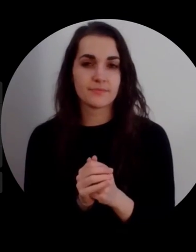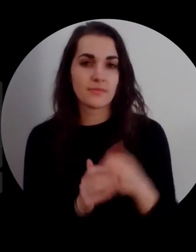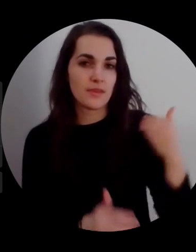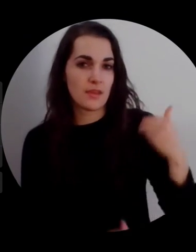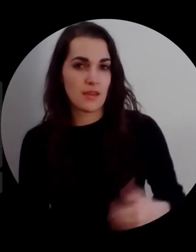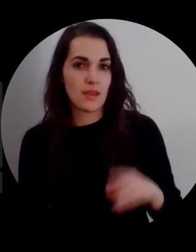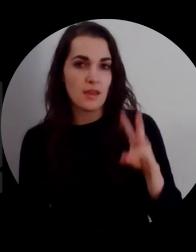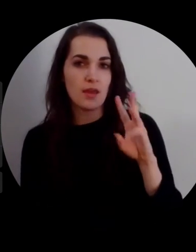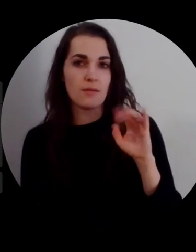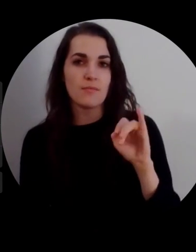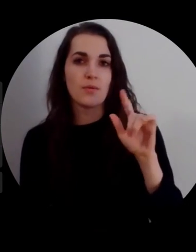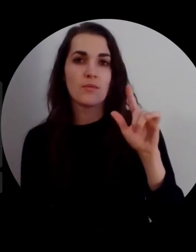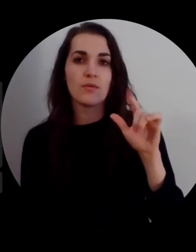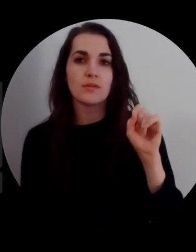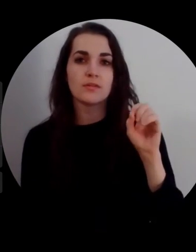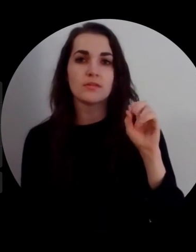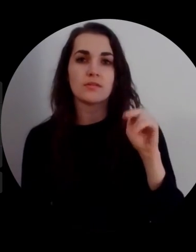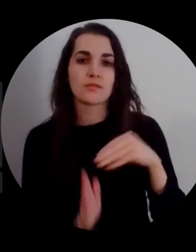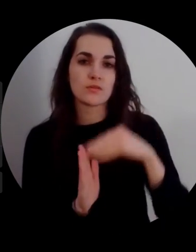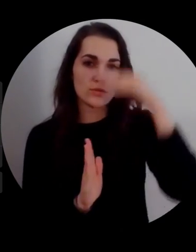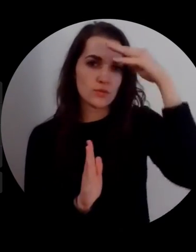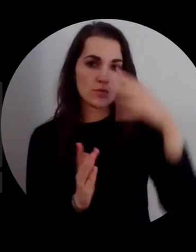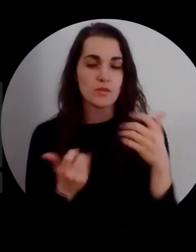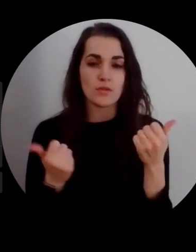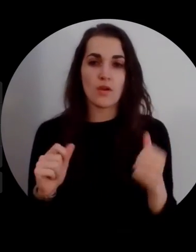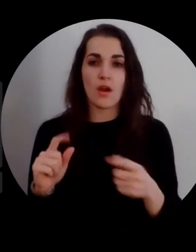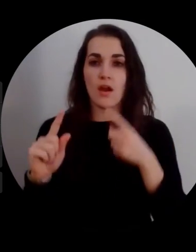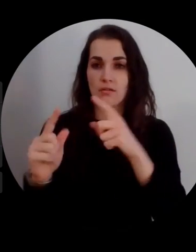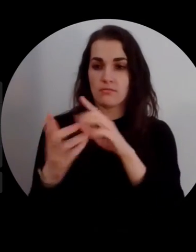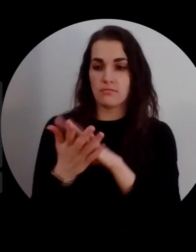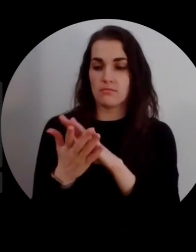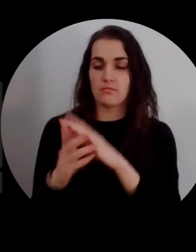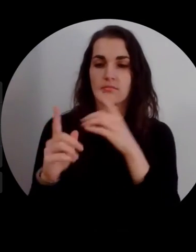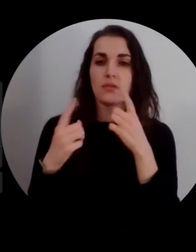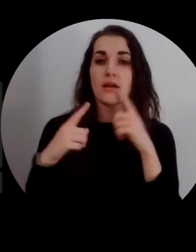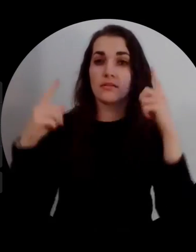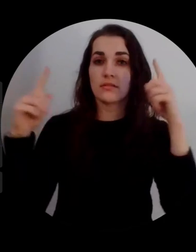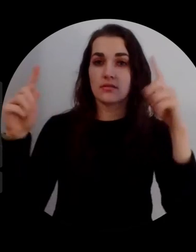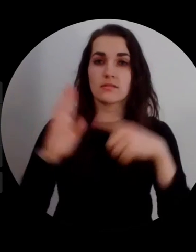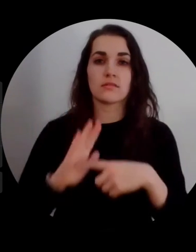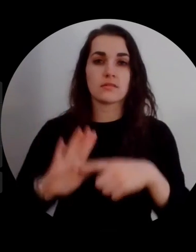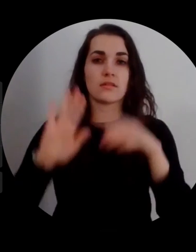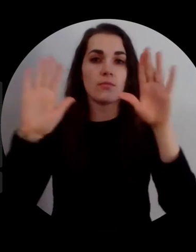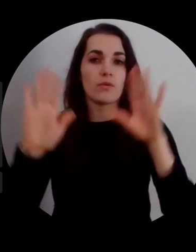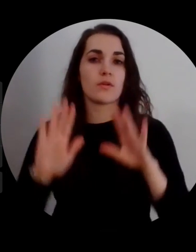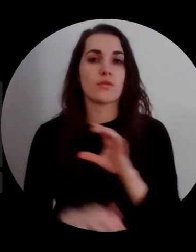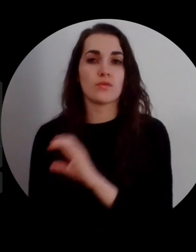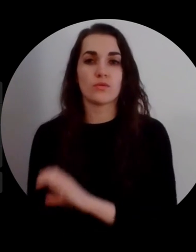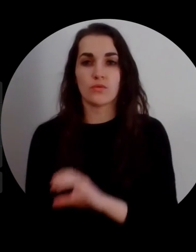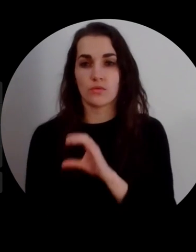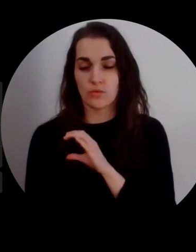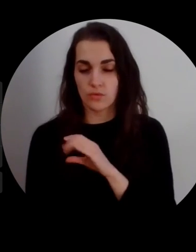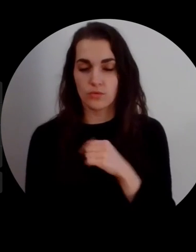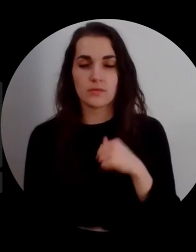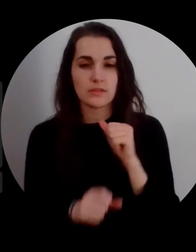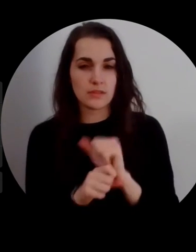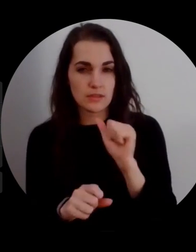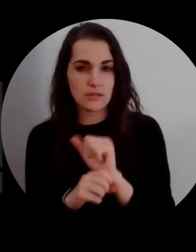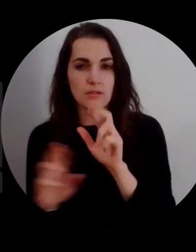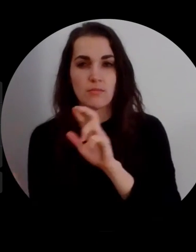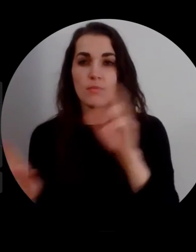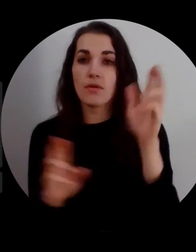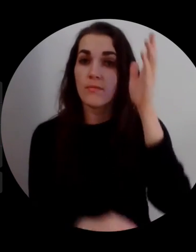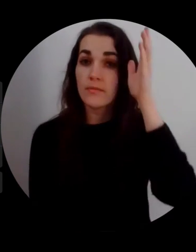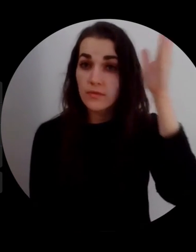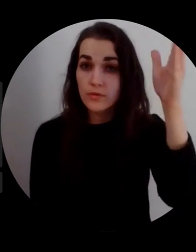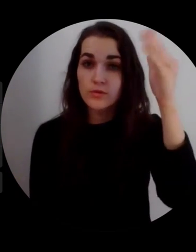I am a Wilson student. I strive to achieve academic excellence. I exemplify high moral character. I work diligently